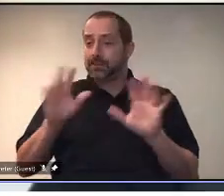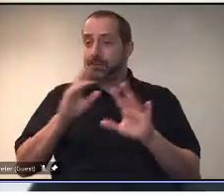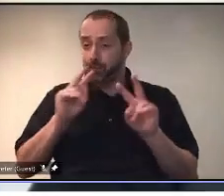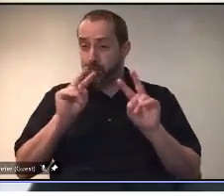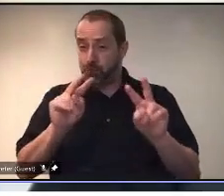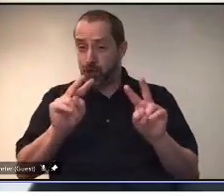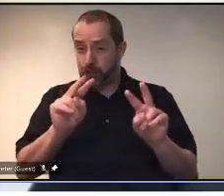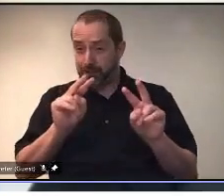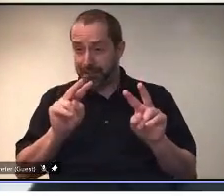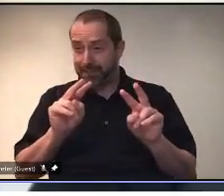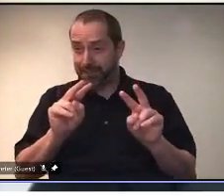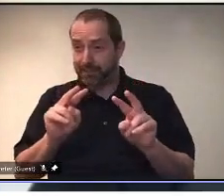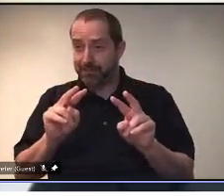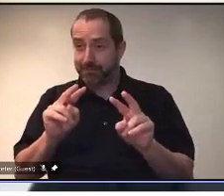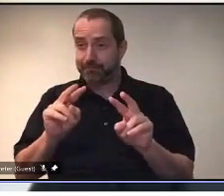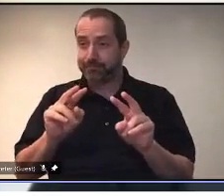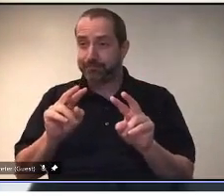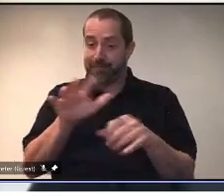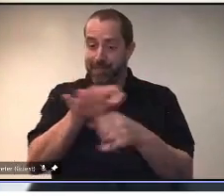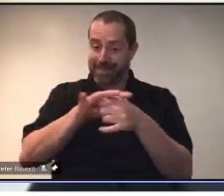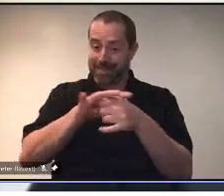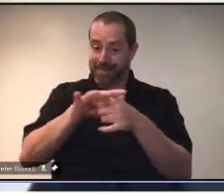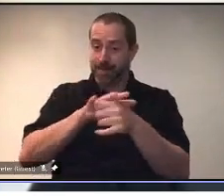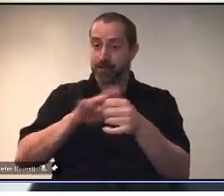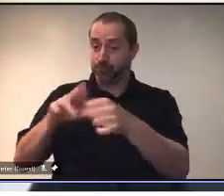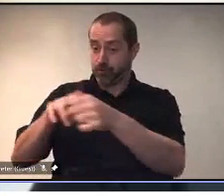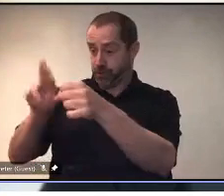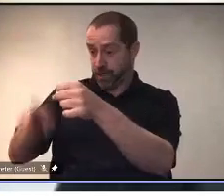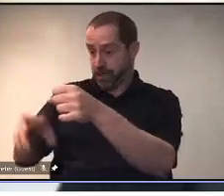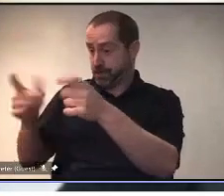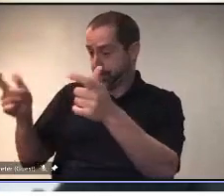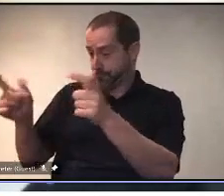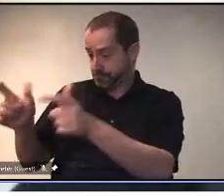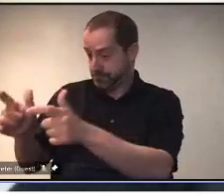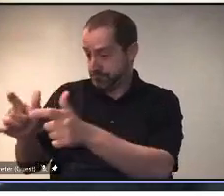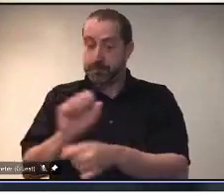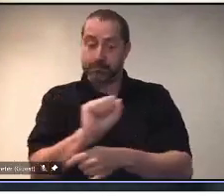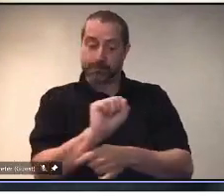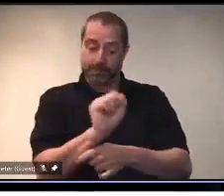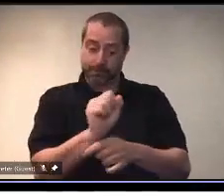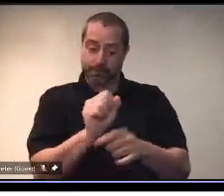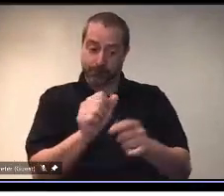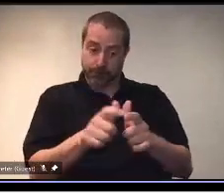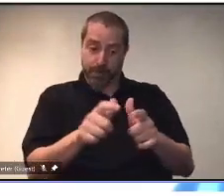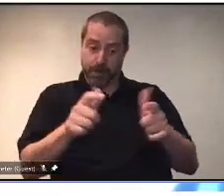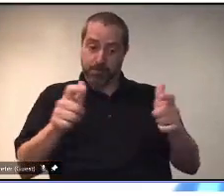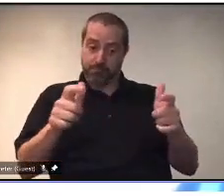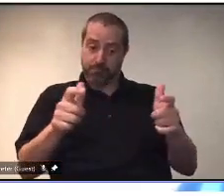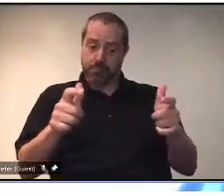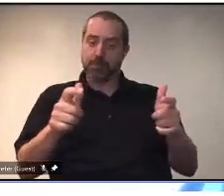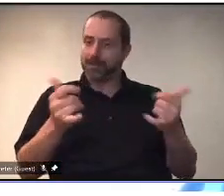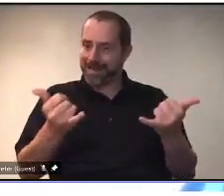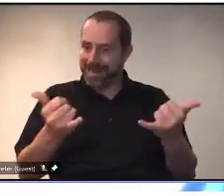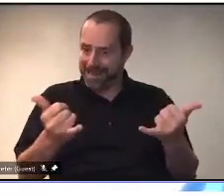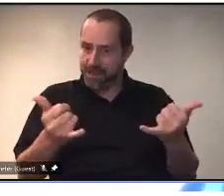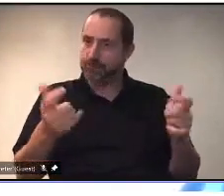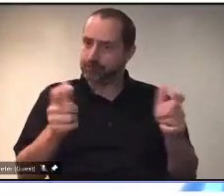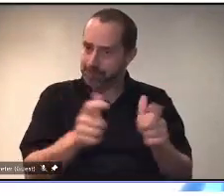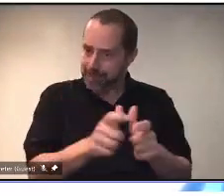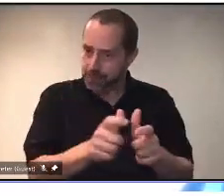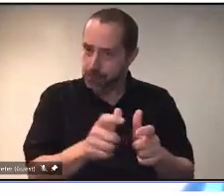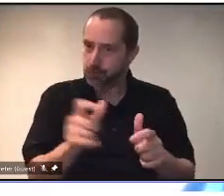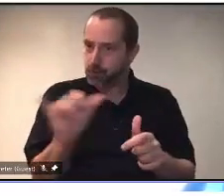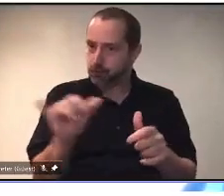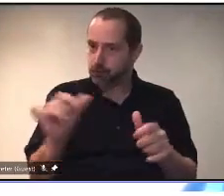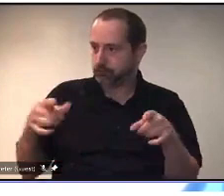Regina has come down significantly. Saskatoon went up for a bit, but it's down now as well. But we have seen ongoing